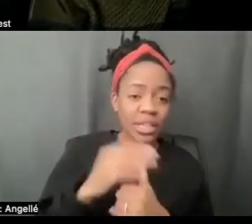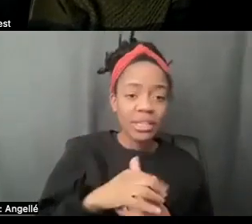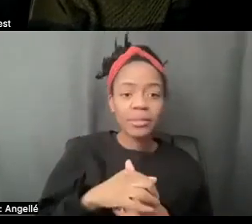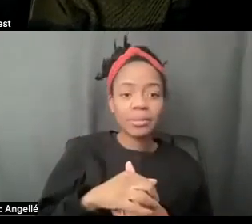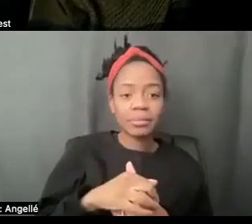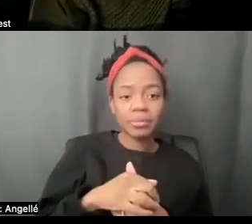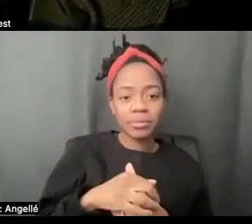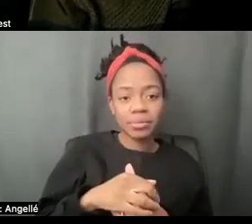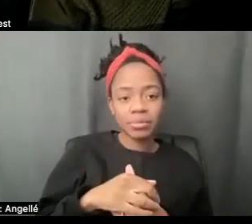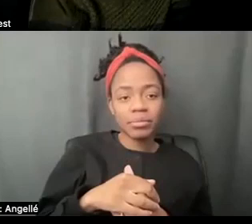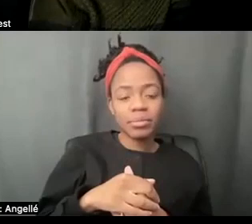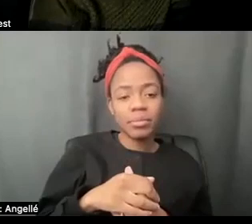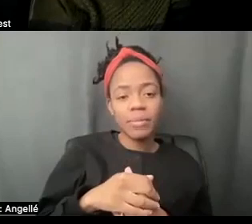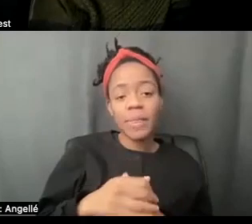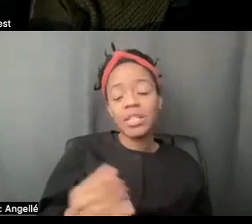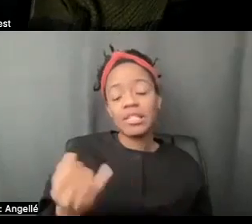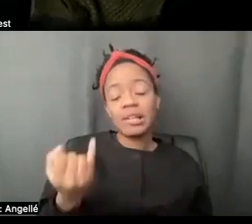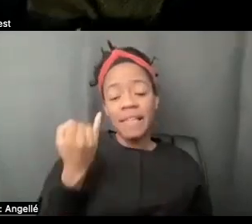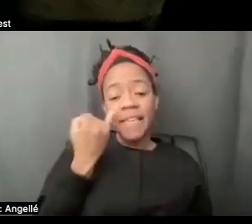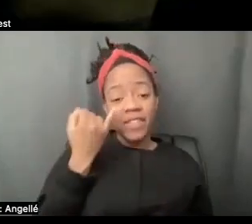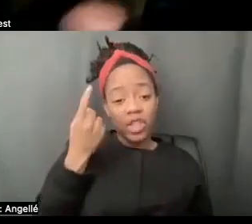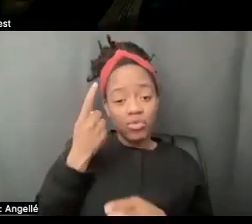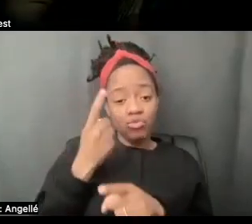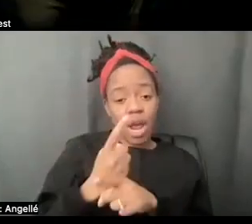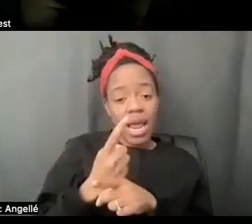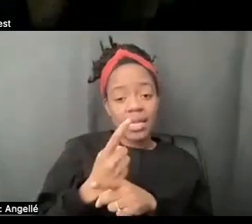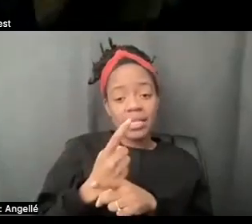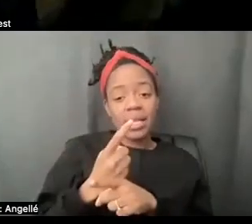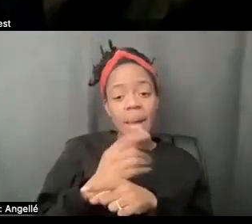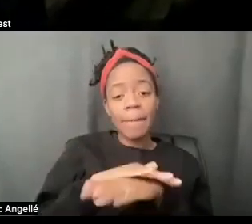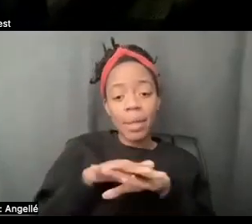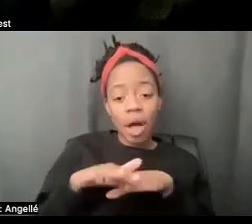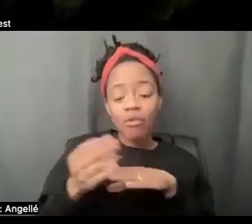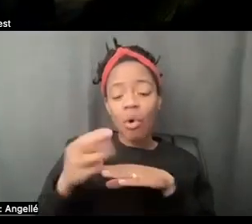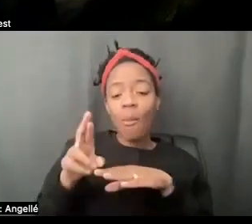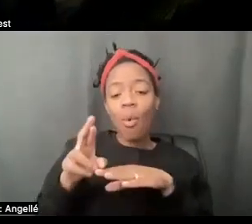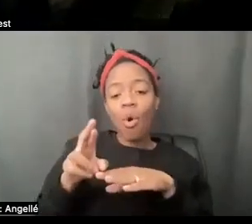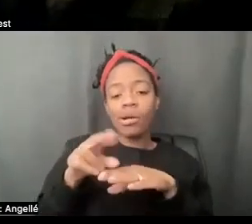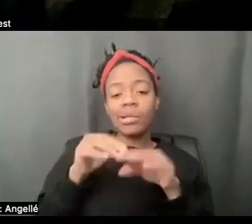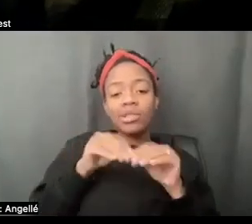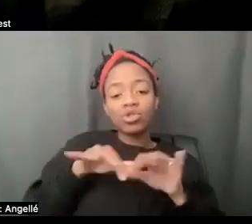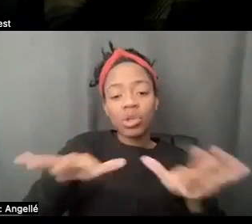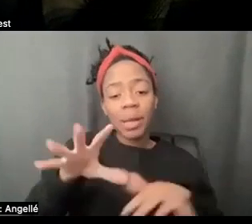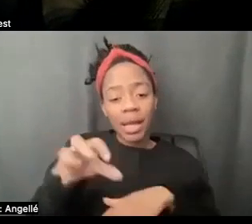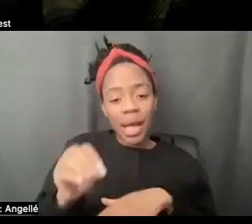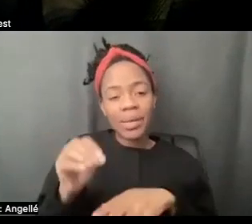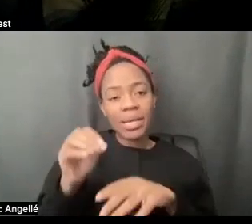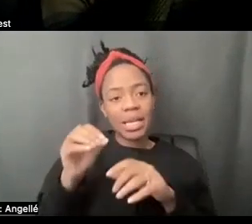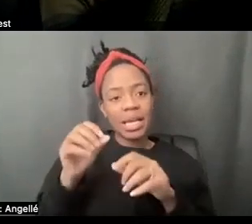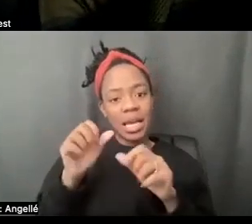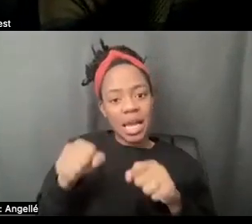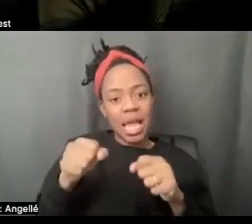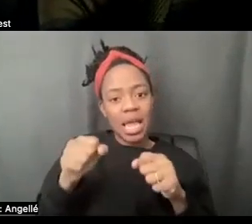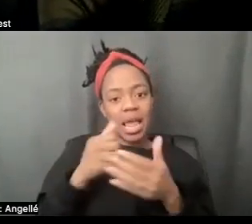you know, if, if the right, you know, distributor or platform or somebody, you know, who, who was in a position to take this film to the next